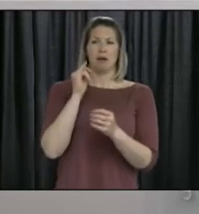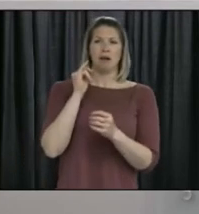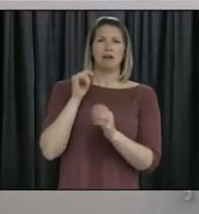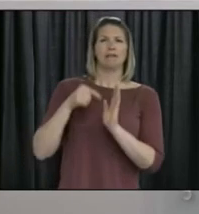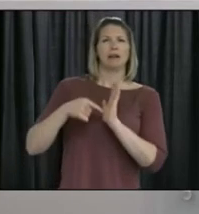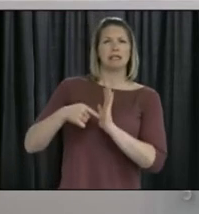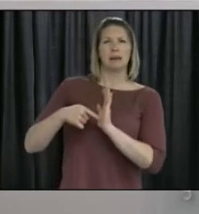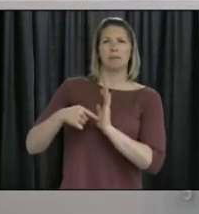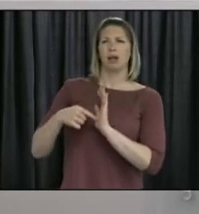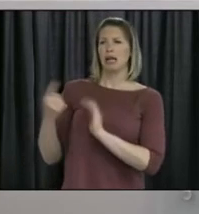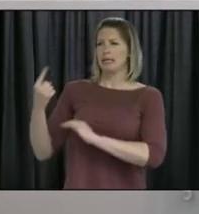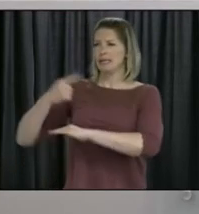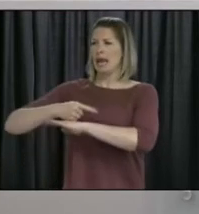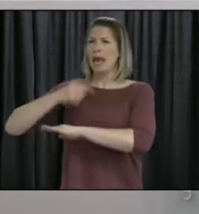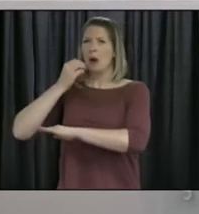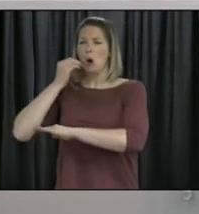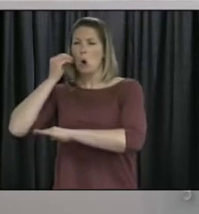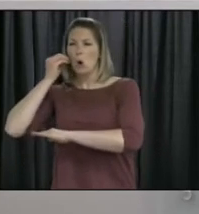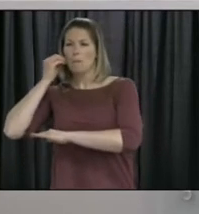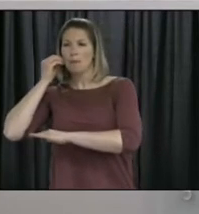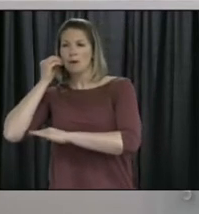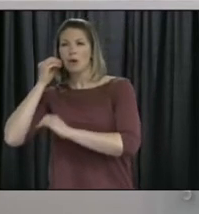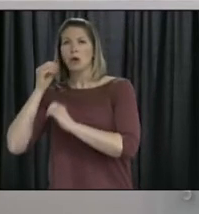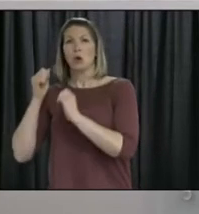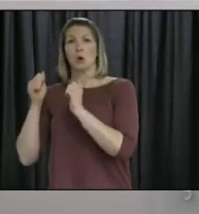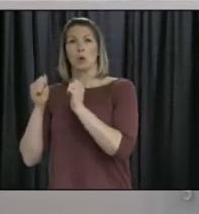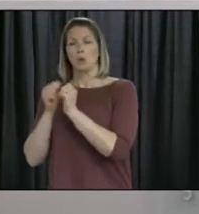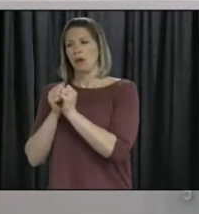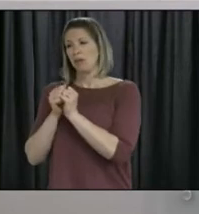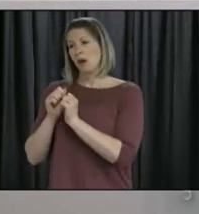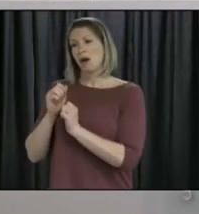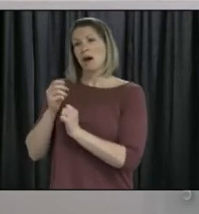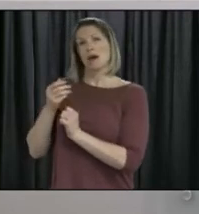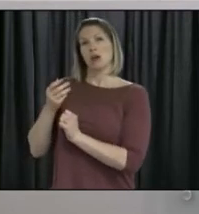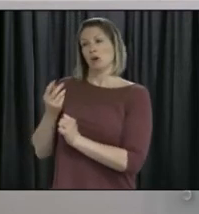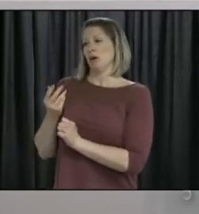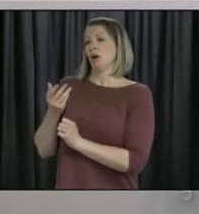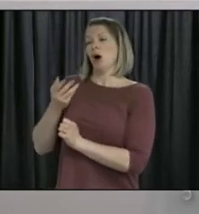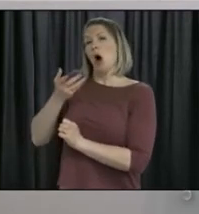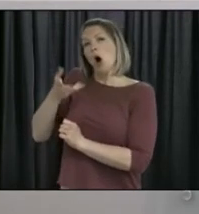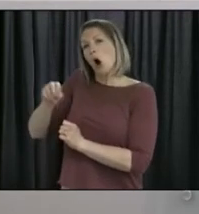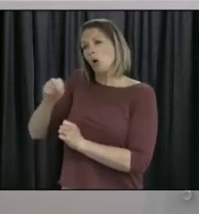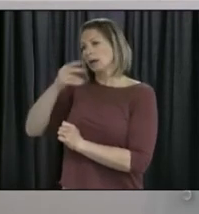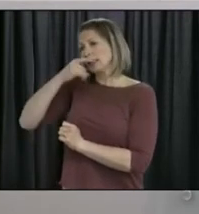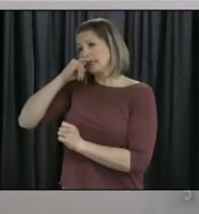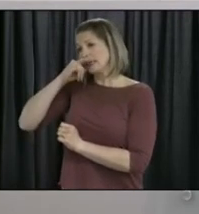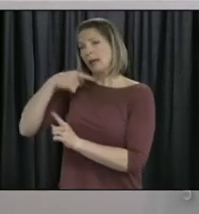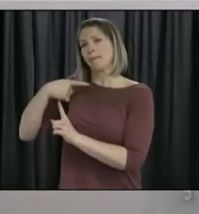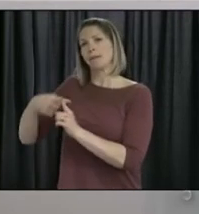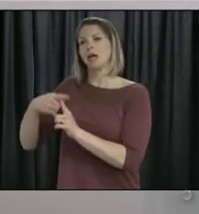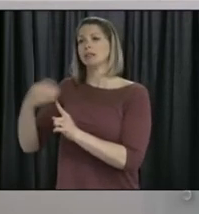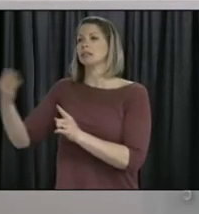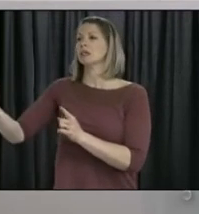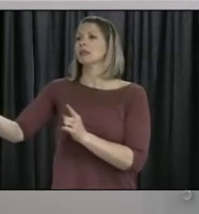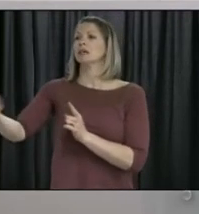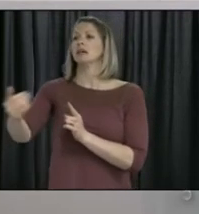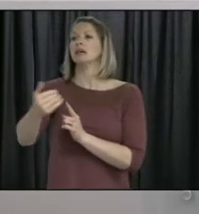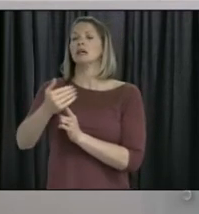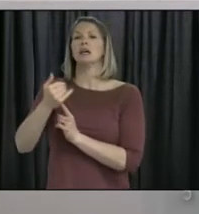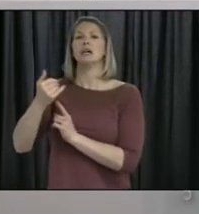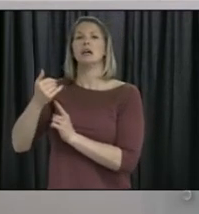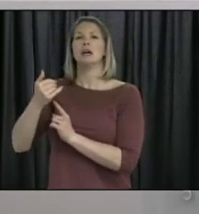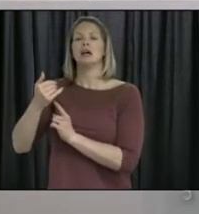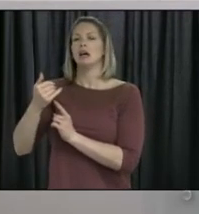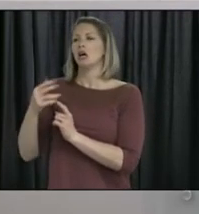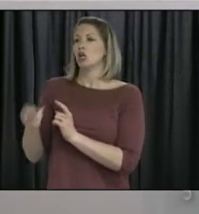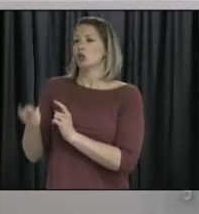with their own children? I mean, how are they supposed to stay in their bubble? Are you talking about the – you're not talking about regulated daycares now, are